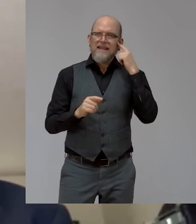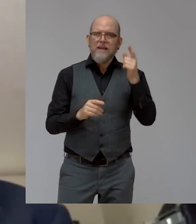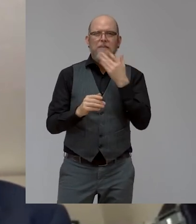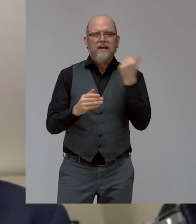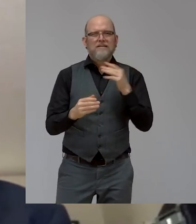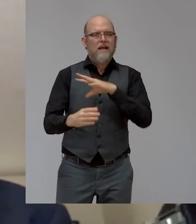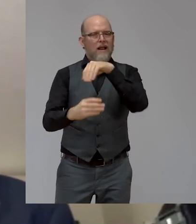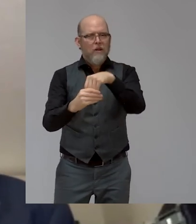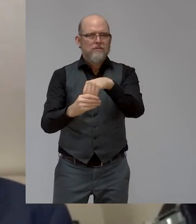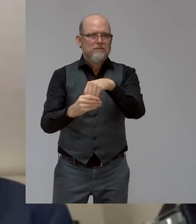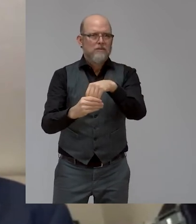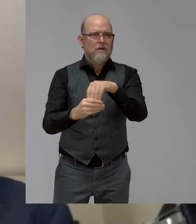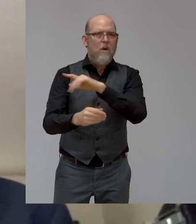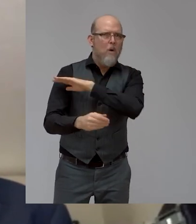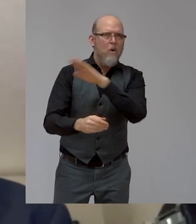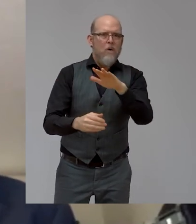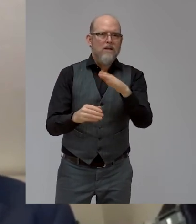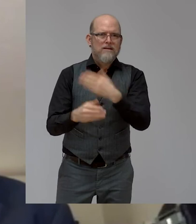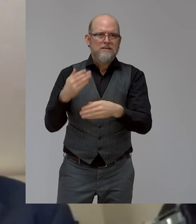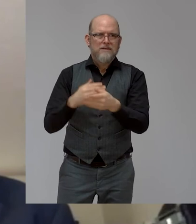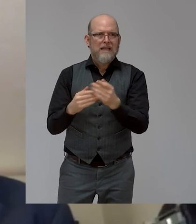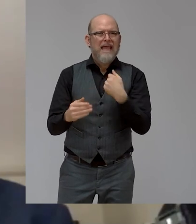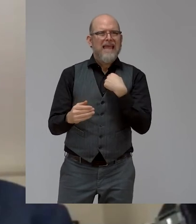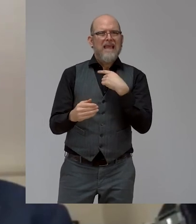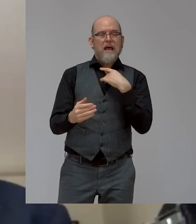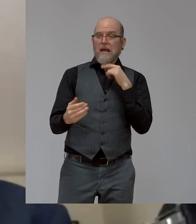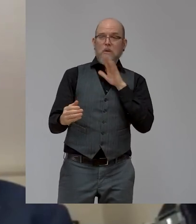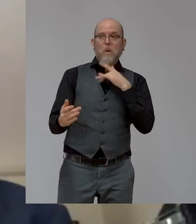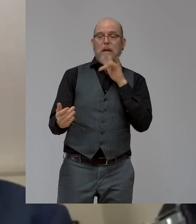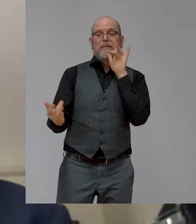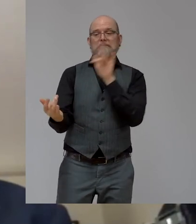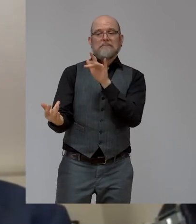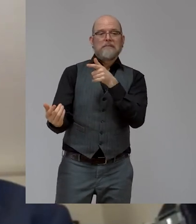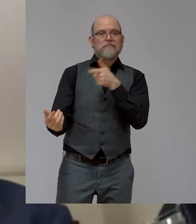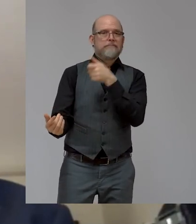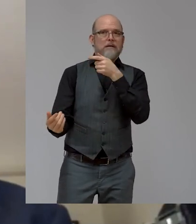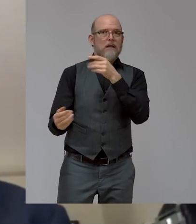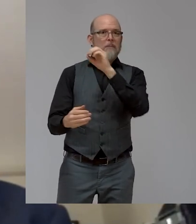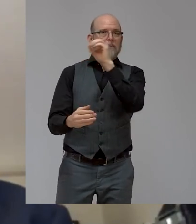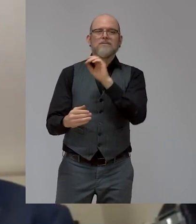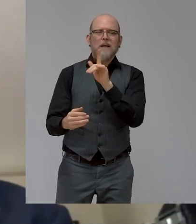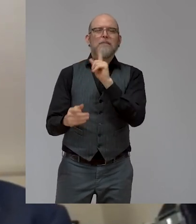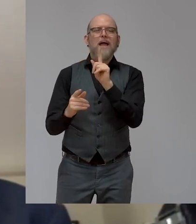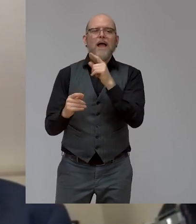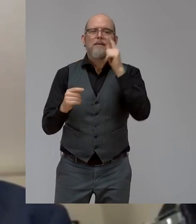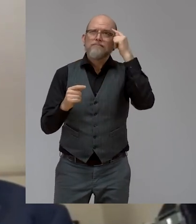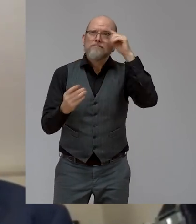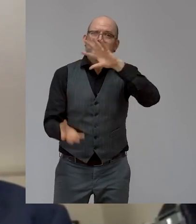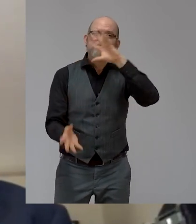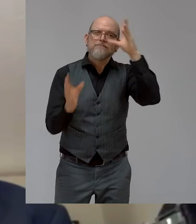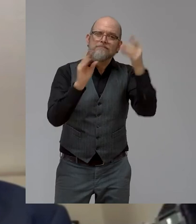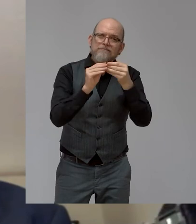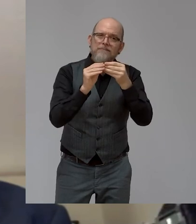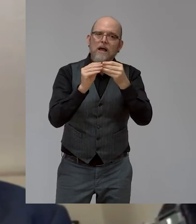argue against, because it's one step. We need a really holistic, systematic approach to